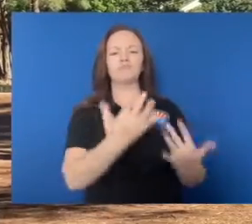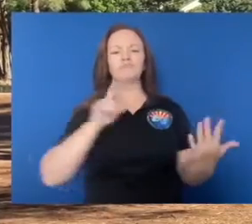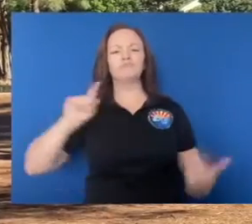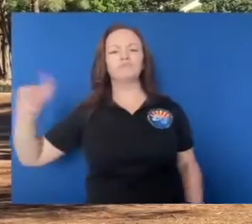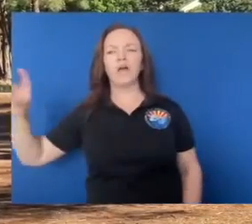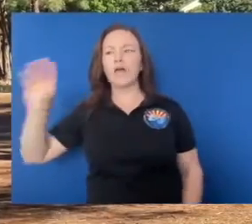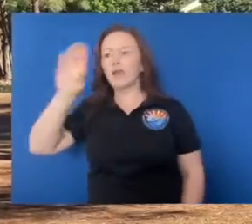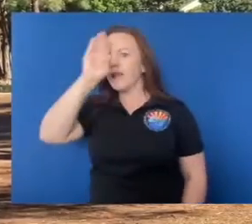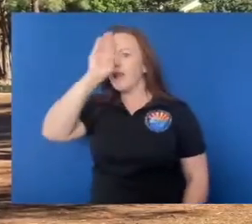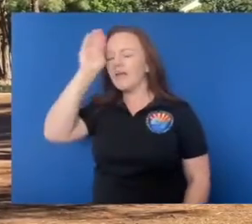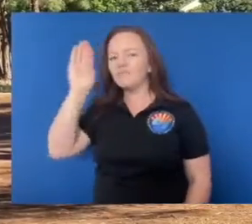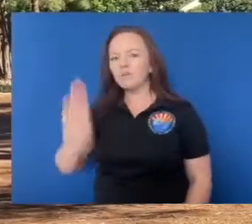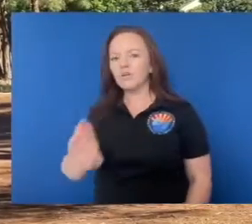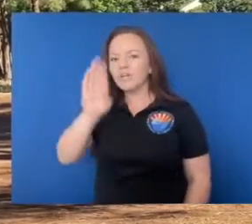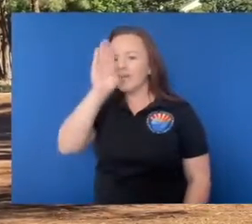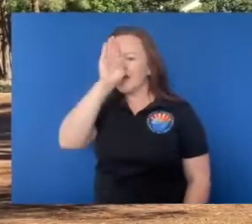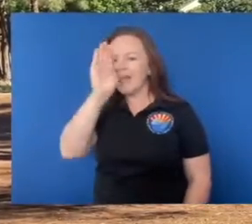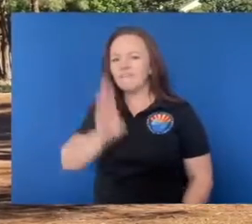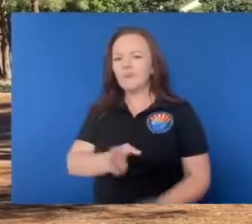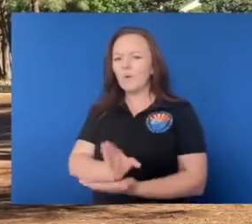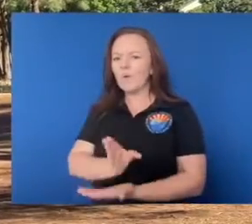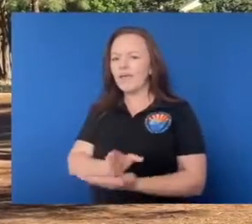leave it? Never. Never okay.